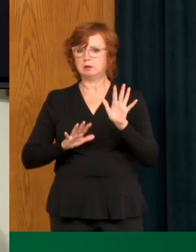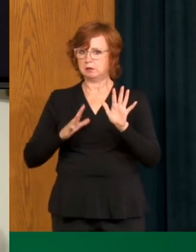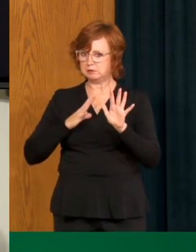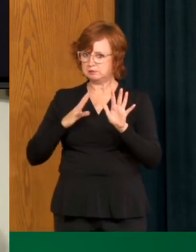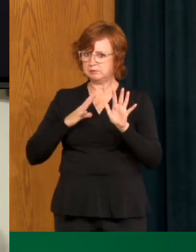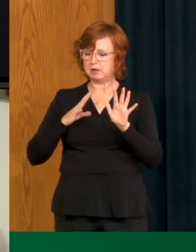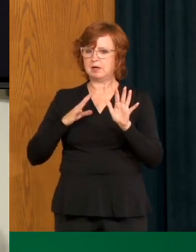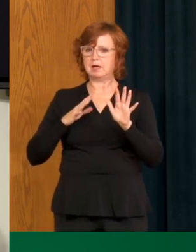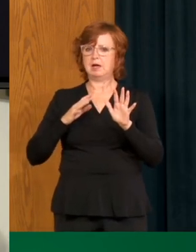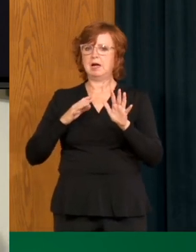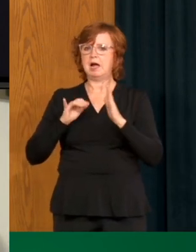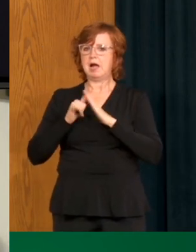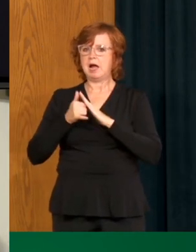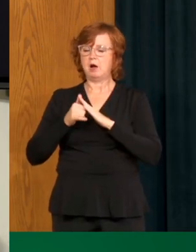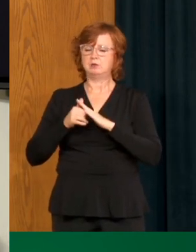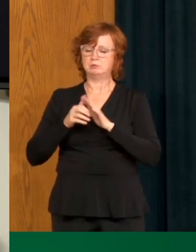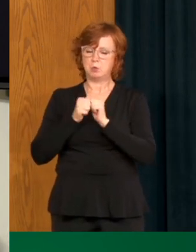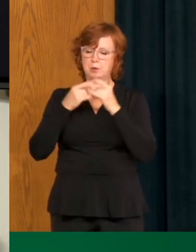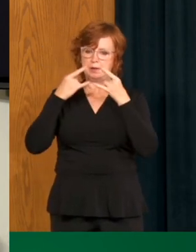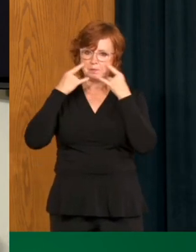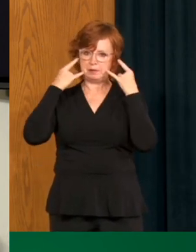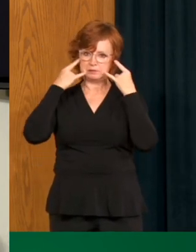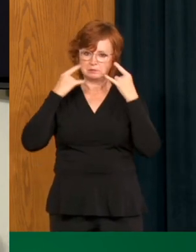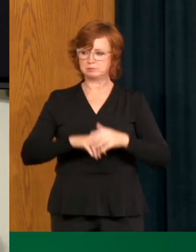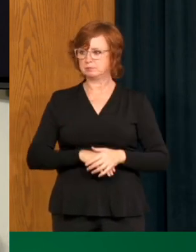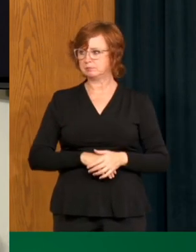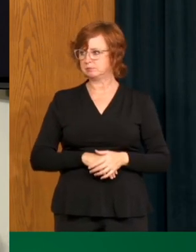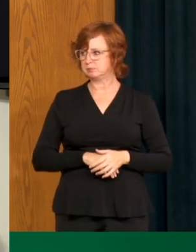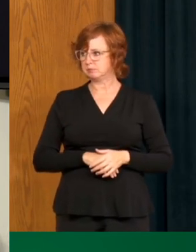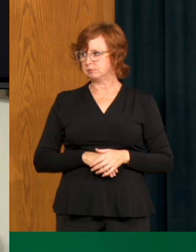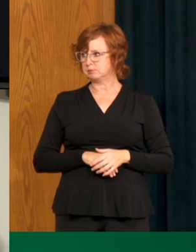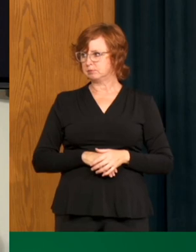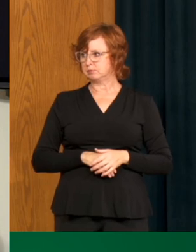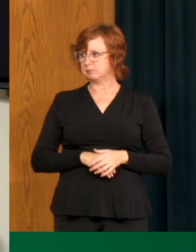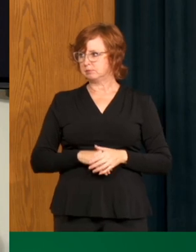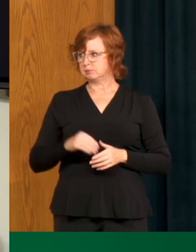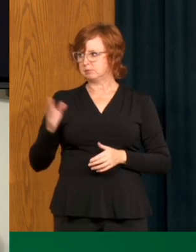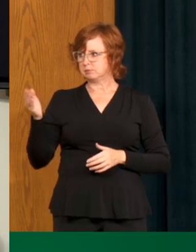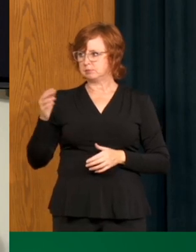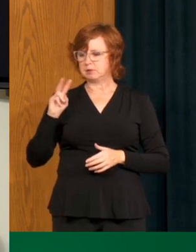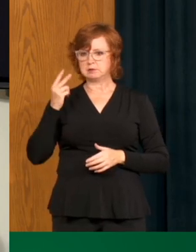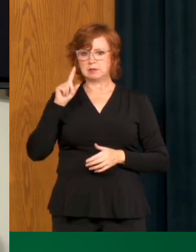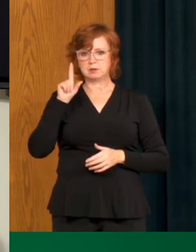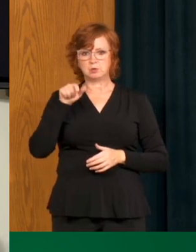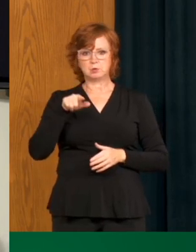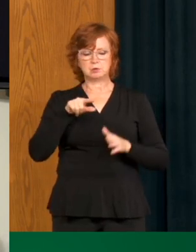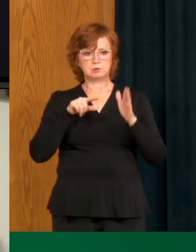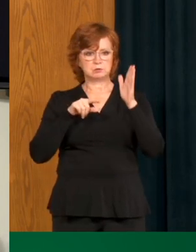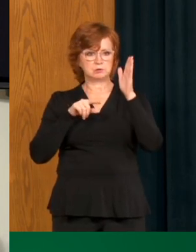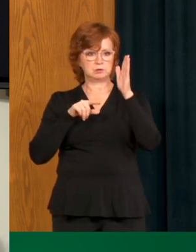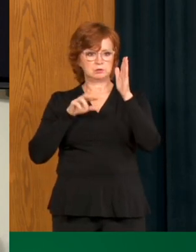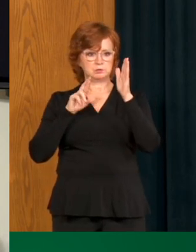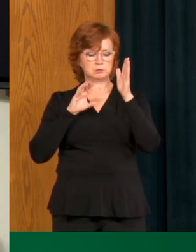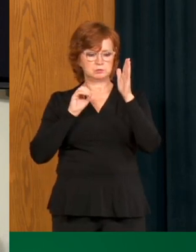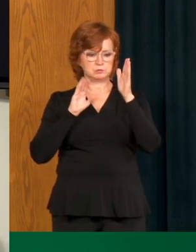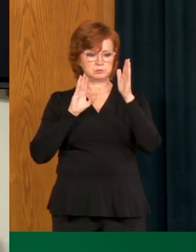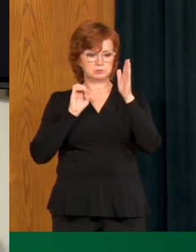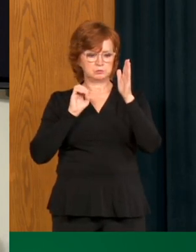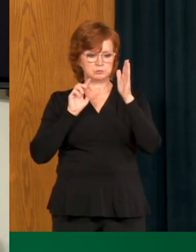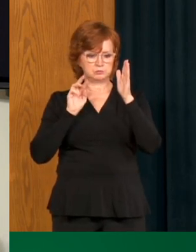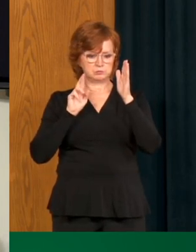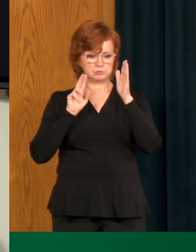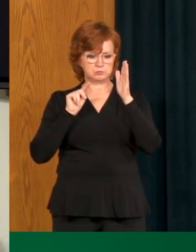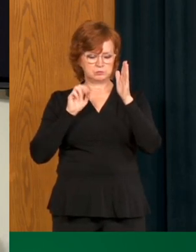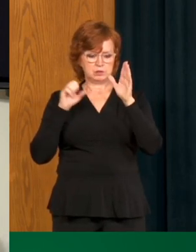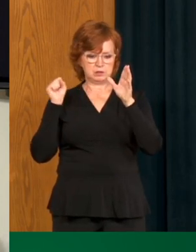when required should be just part of a daily routine. Thank you. Do you have a follow up, Roberta? Yes.